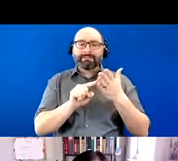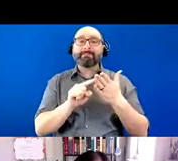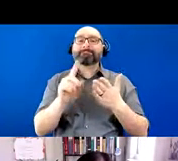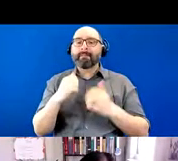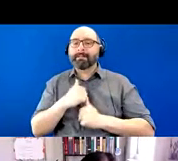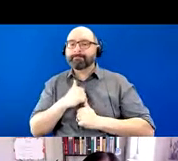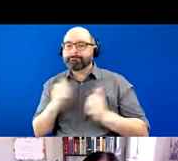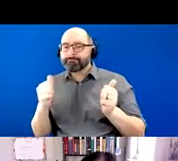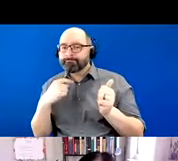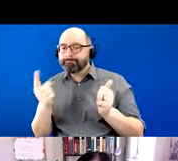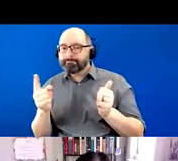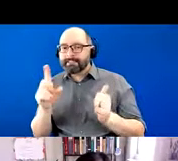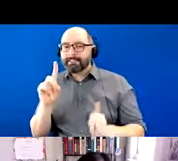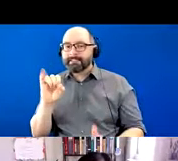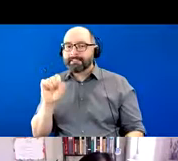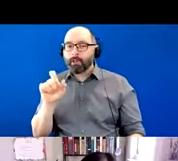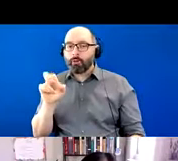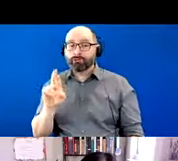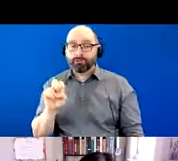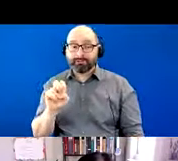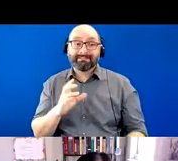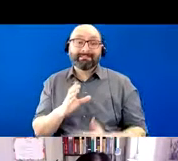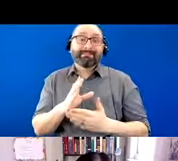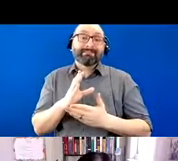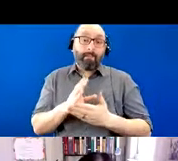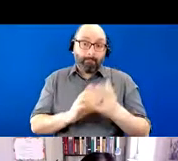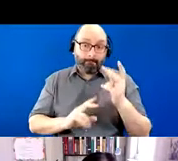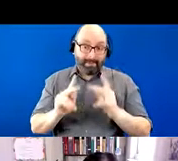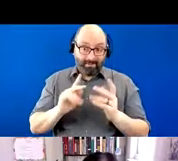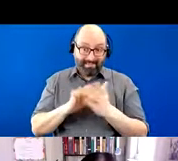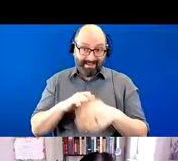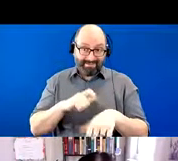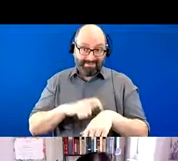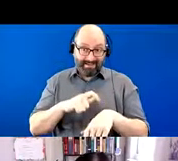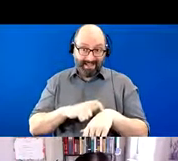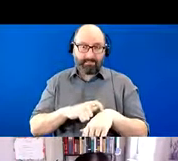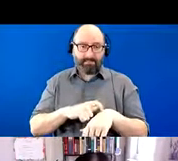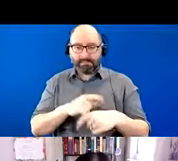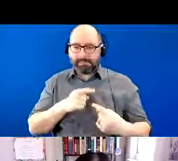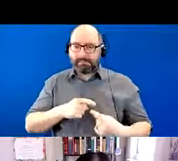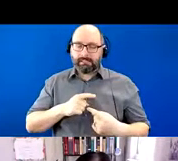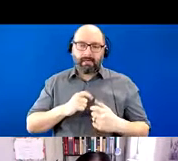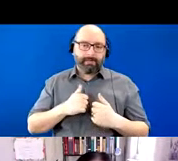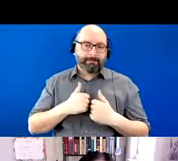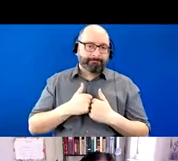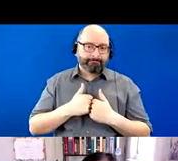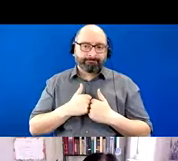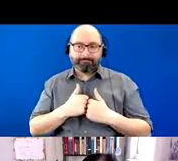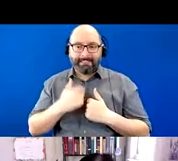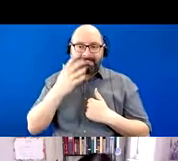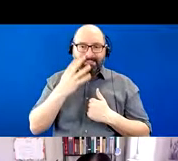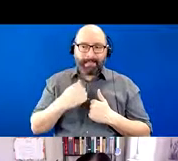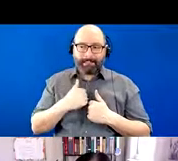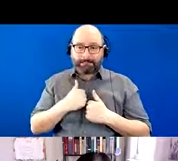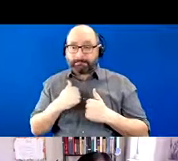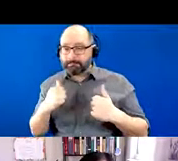some people in this time have difficulty and challenges around deciding who to